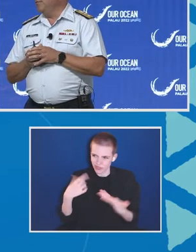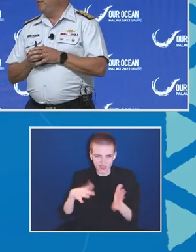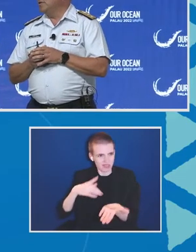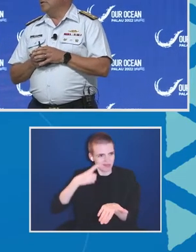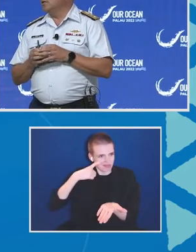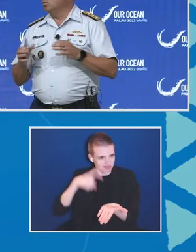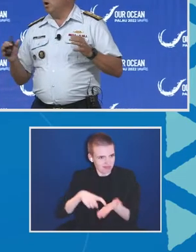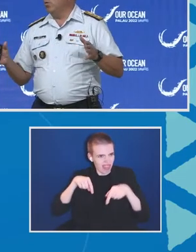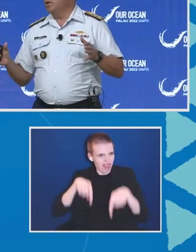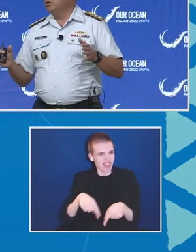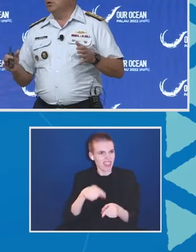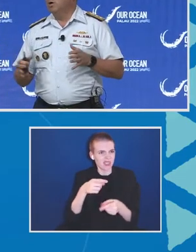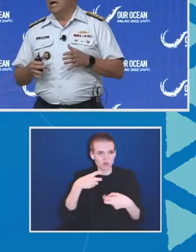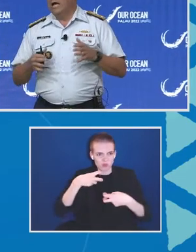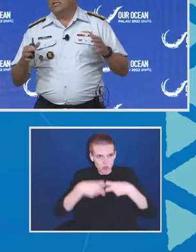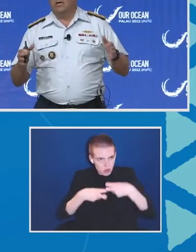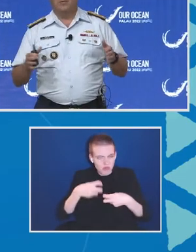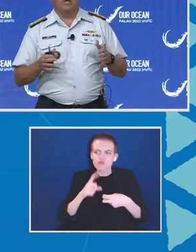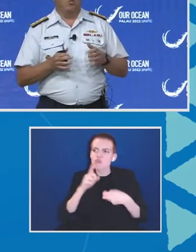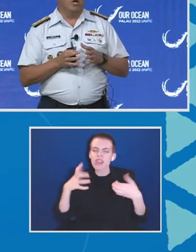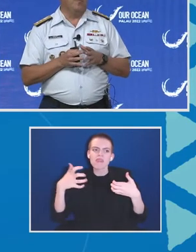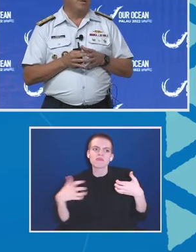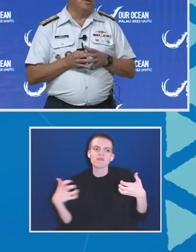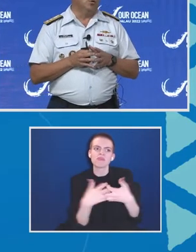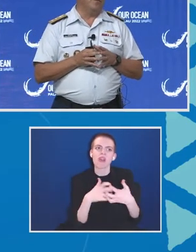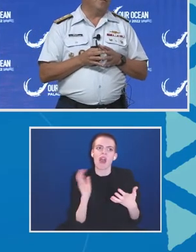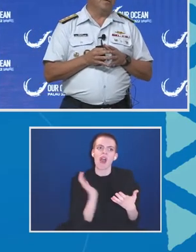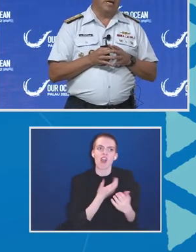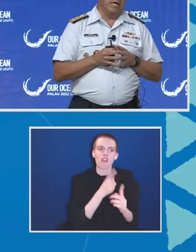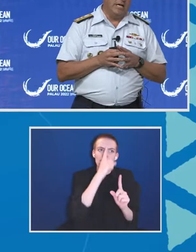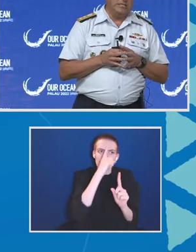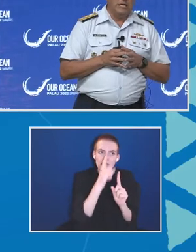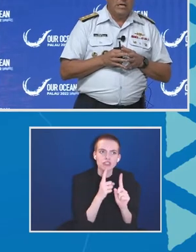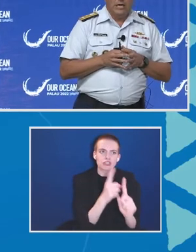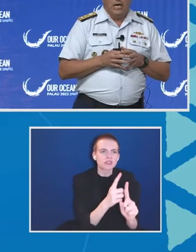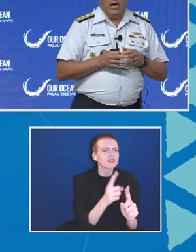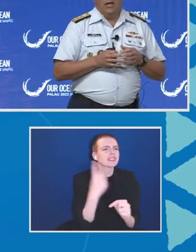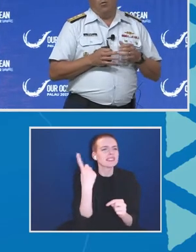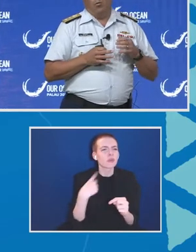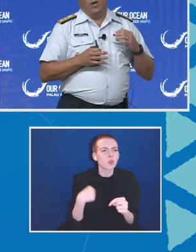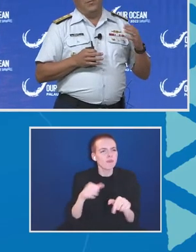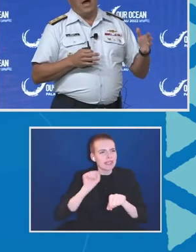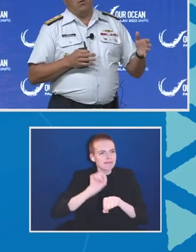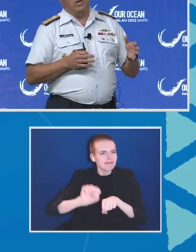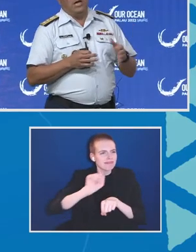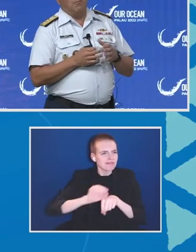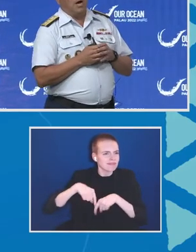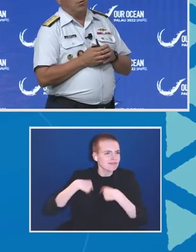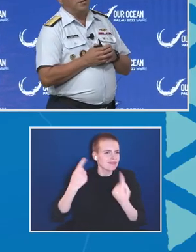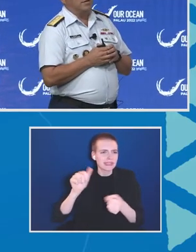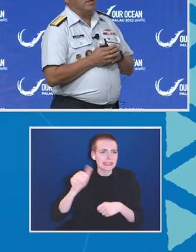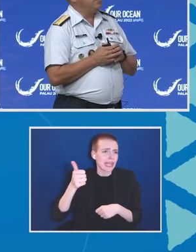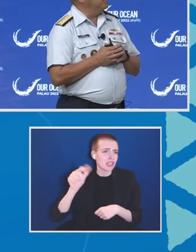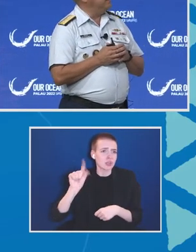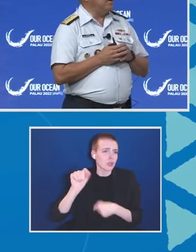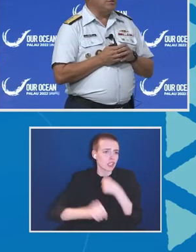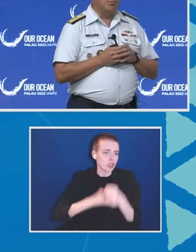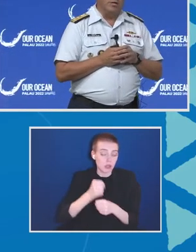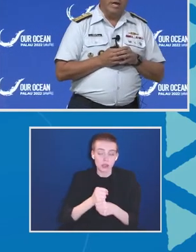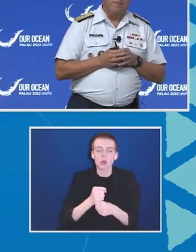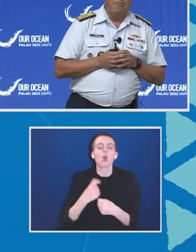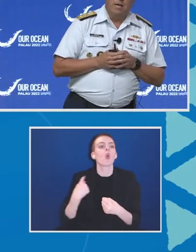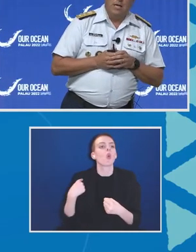that really fits into what we do and something that we have been doing for decades. With that, we came out with an